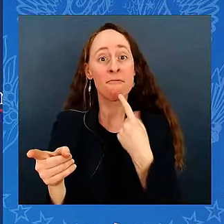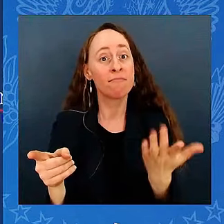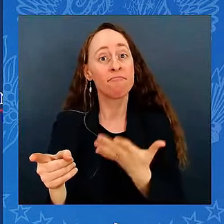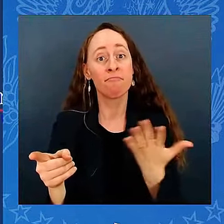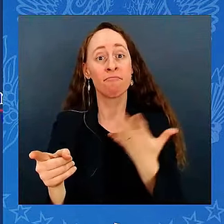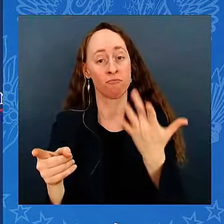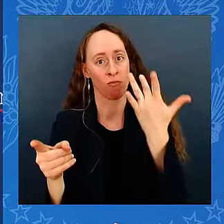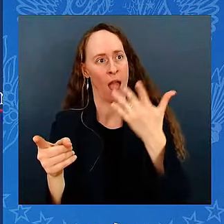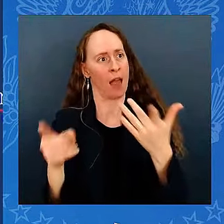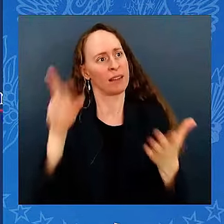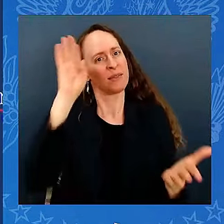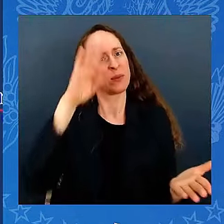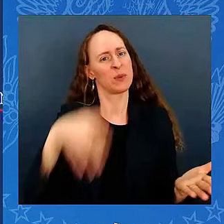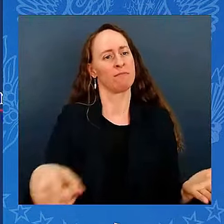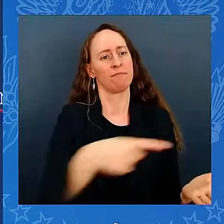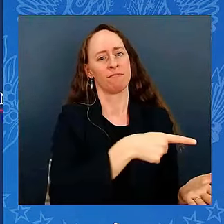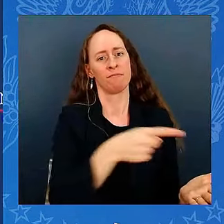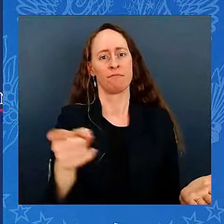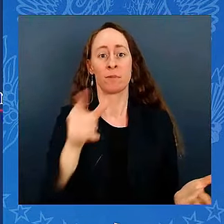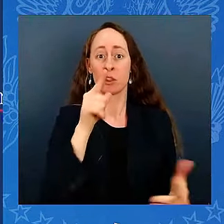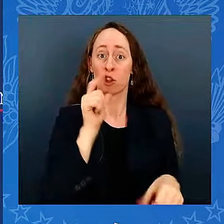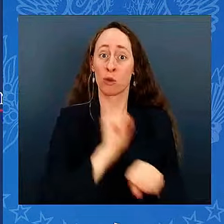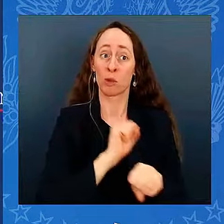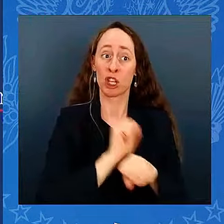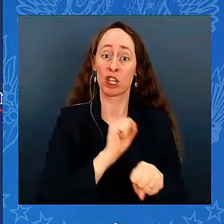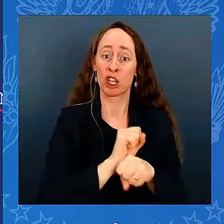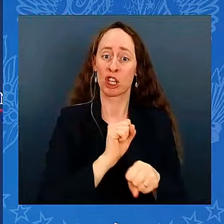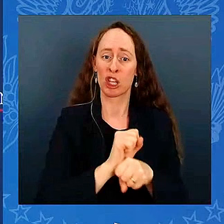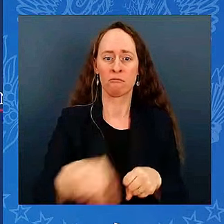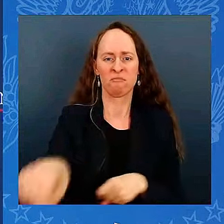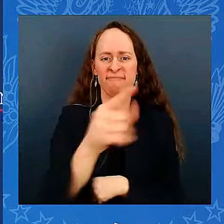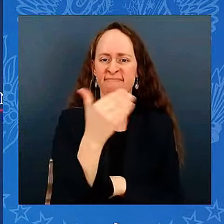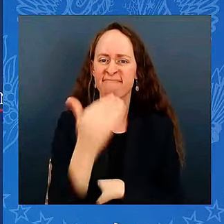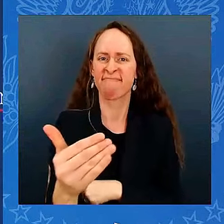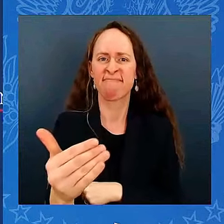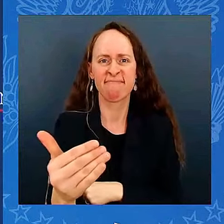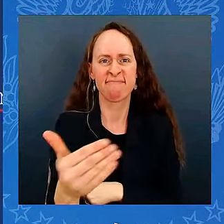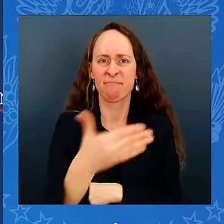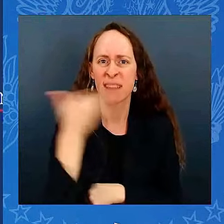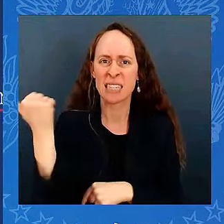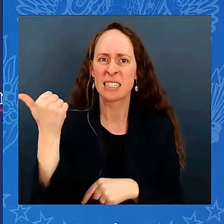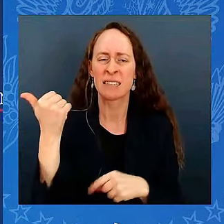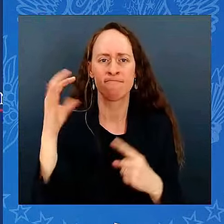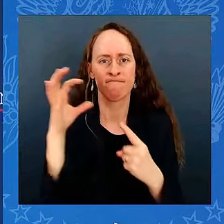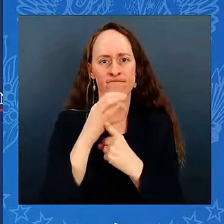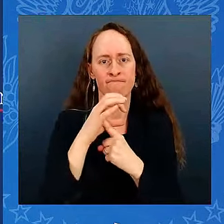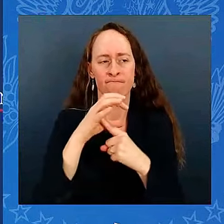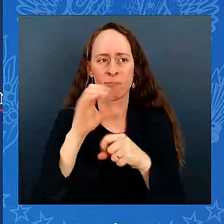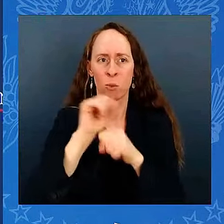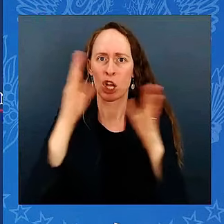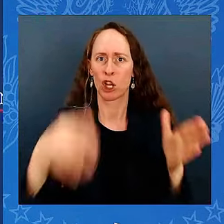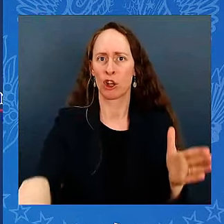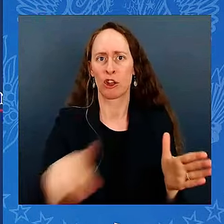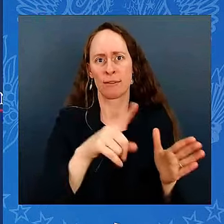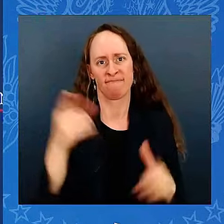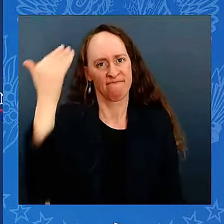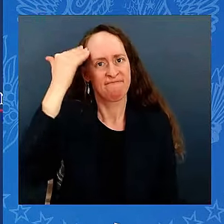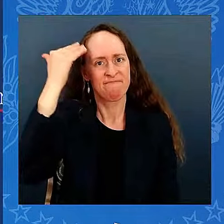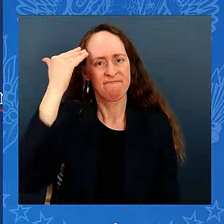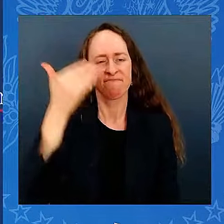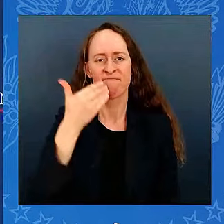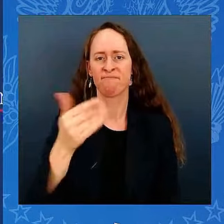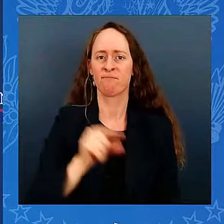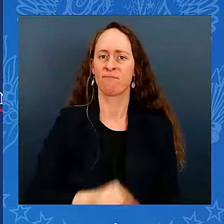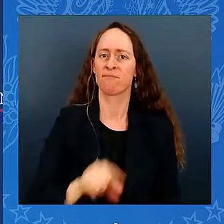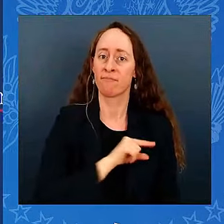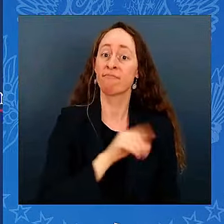which I know we have the best workers in the world. And second, they said we have the safest and most secure nation in the